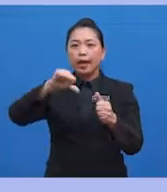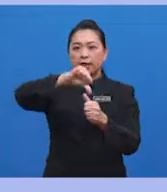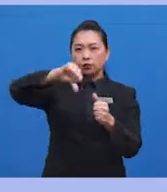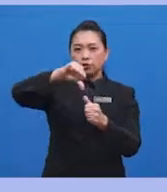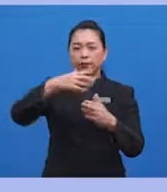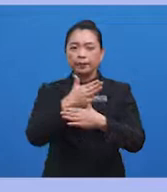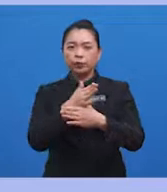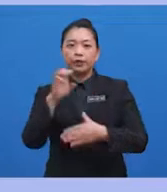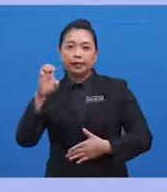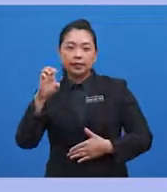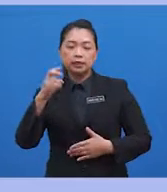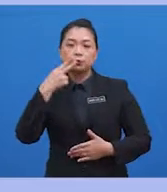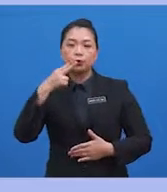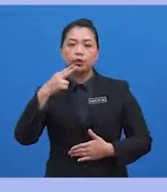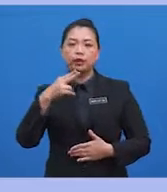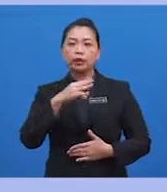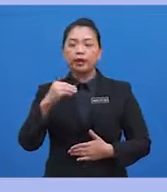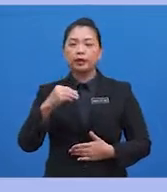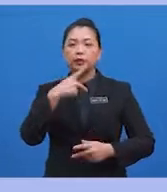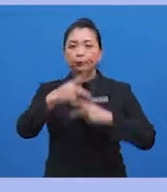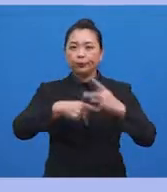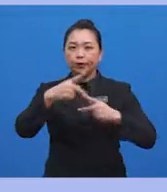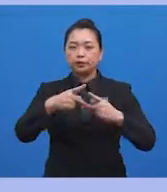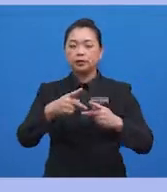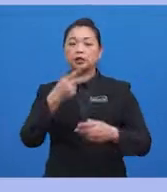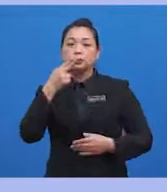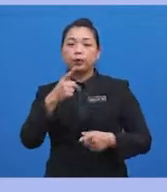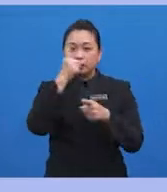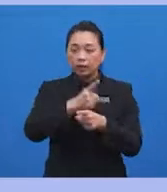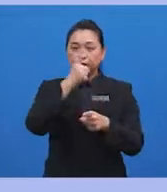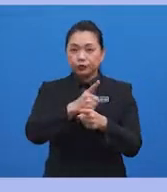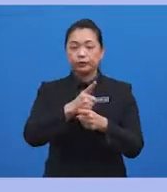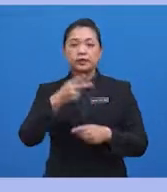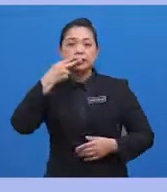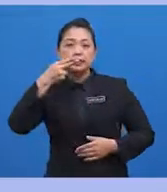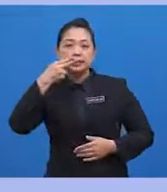e-cigarettes and progression to smoking actual cigarettes.